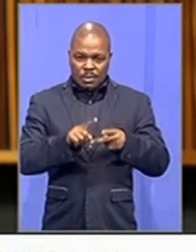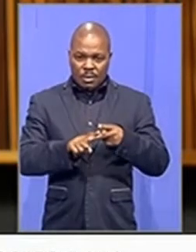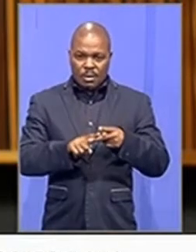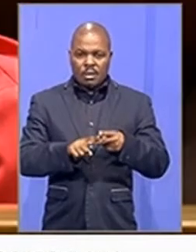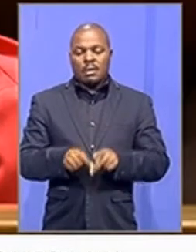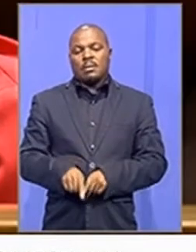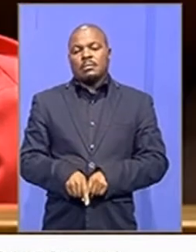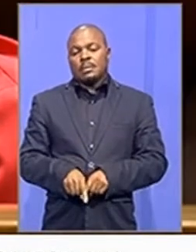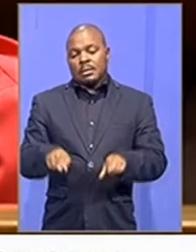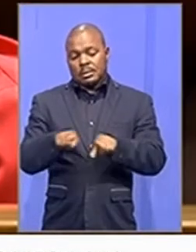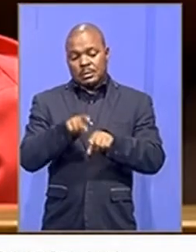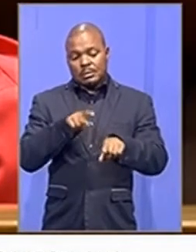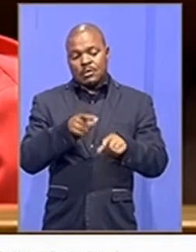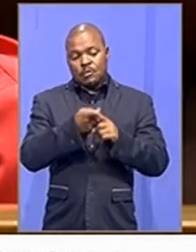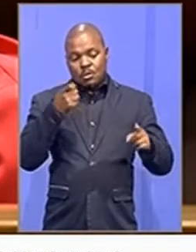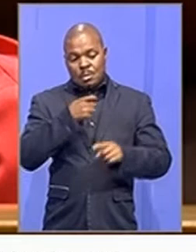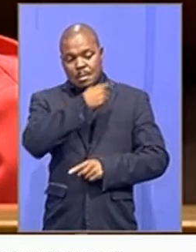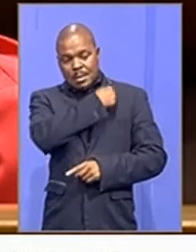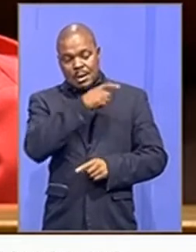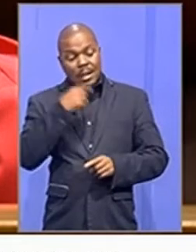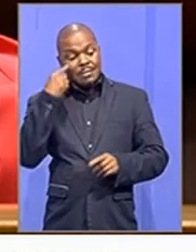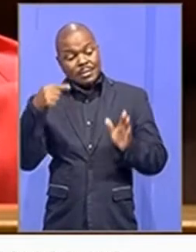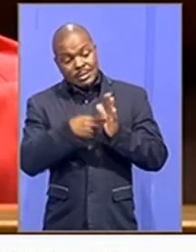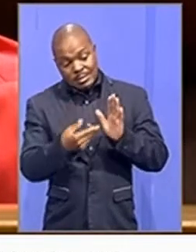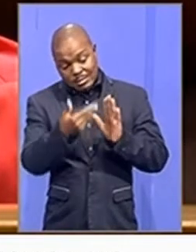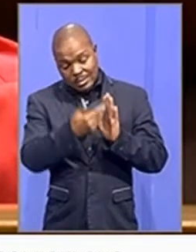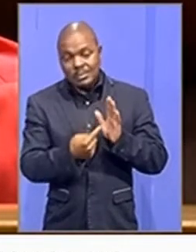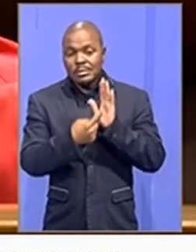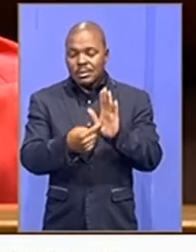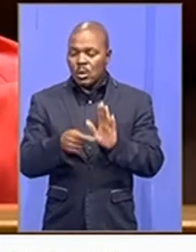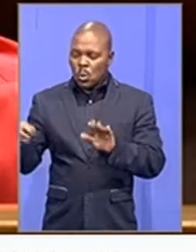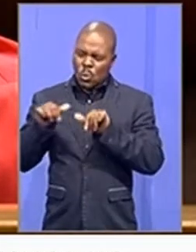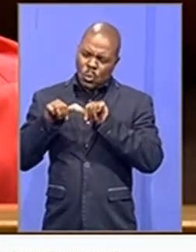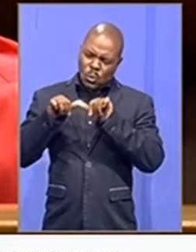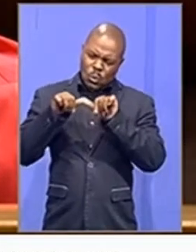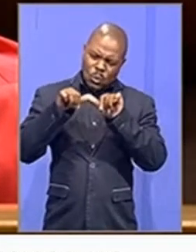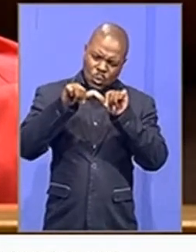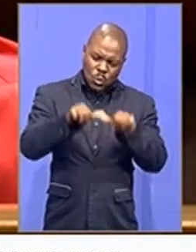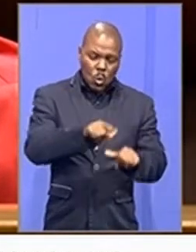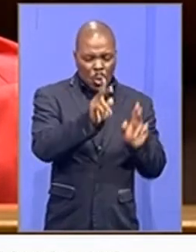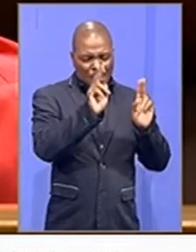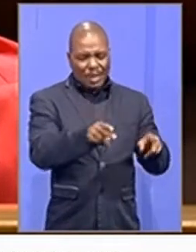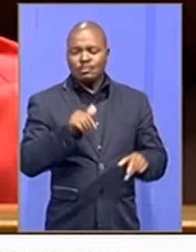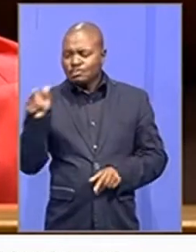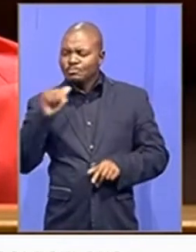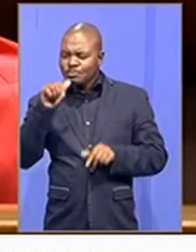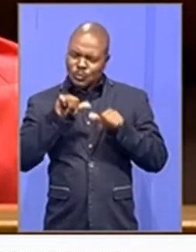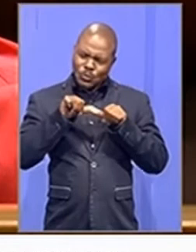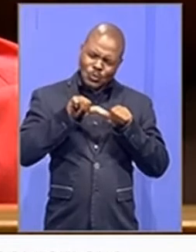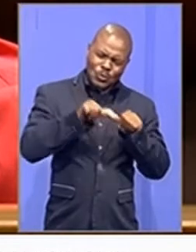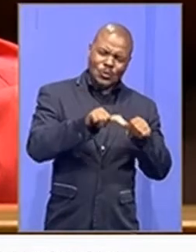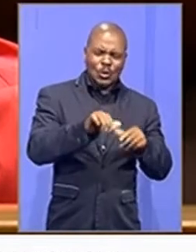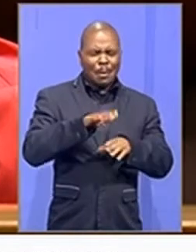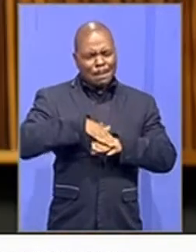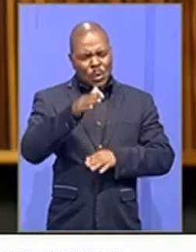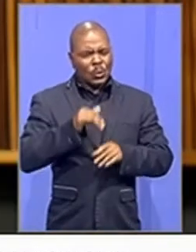undisputed medical evidence, continued to mutilate her lifeless body and inter